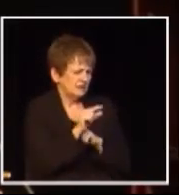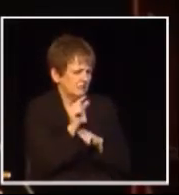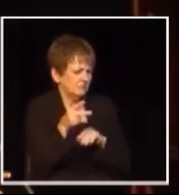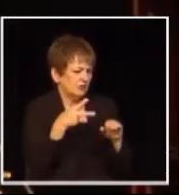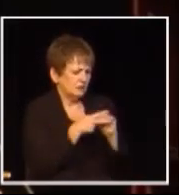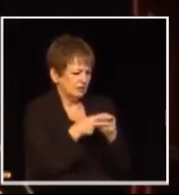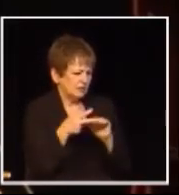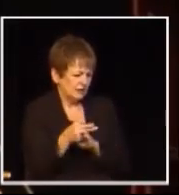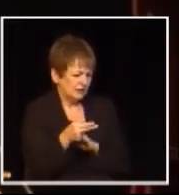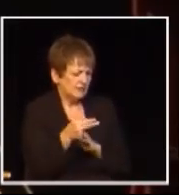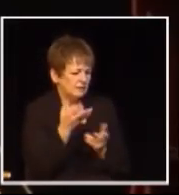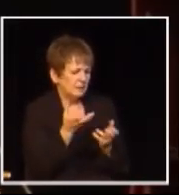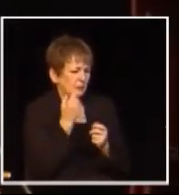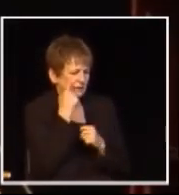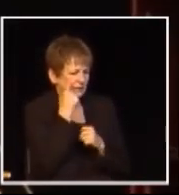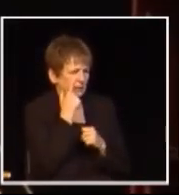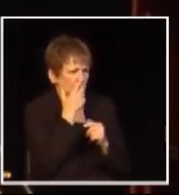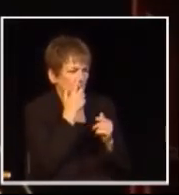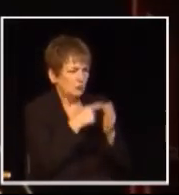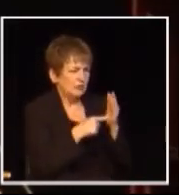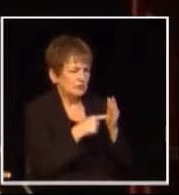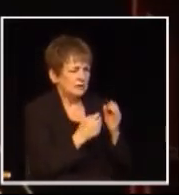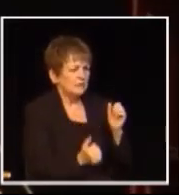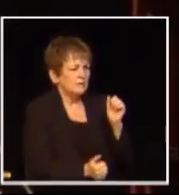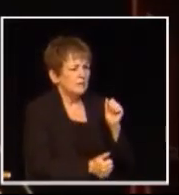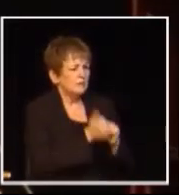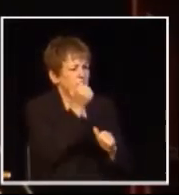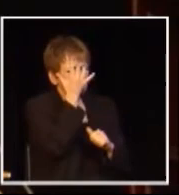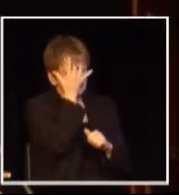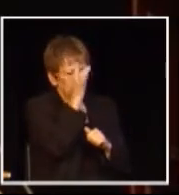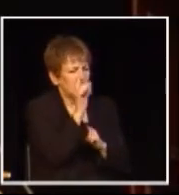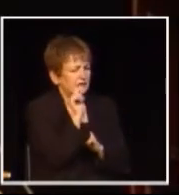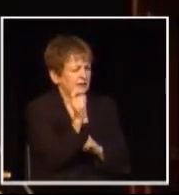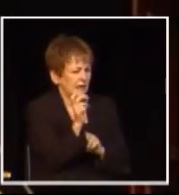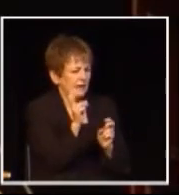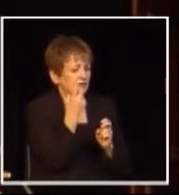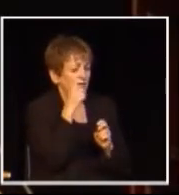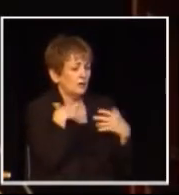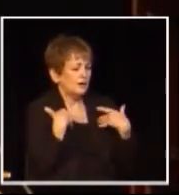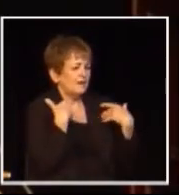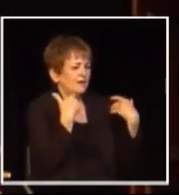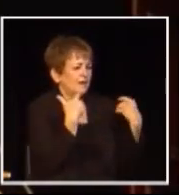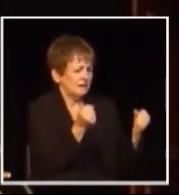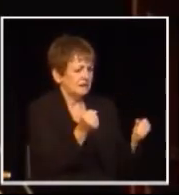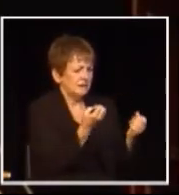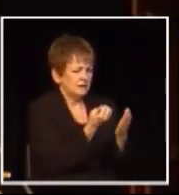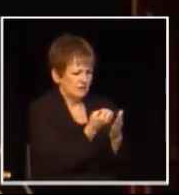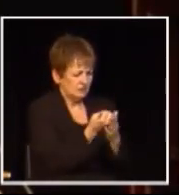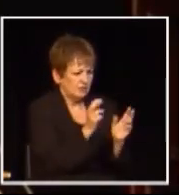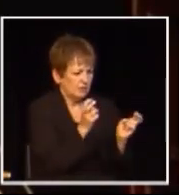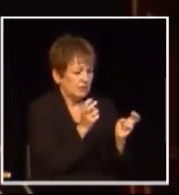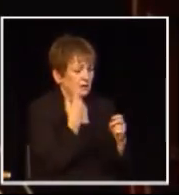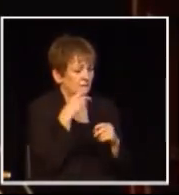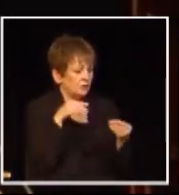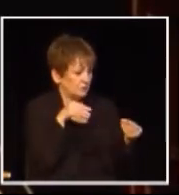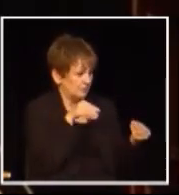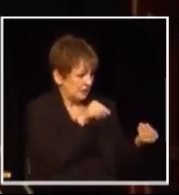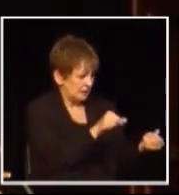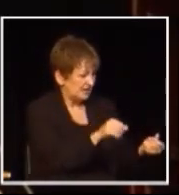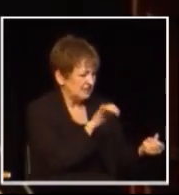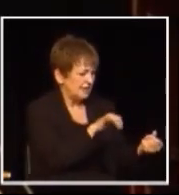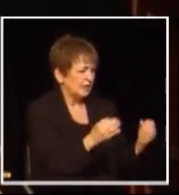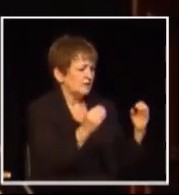government is you want to make it so that it's the most effective type of taxation to make sure that you're creating a healthy economy